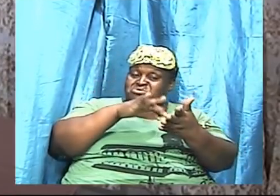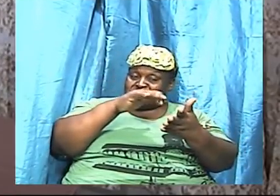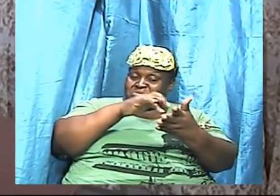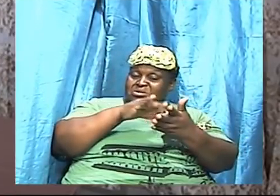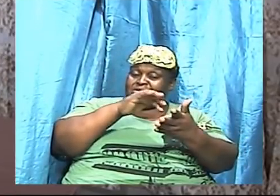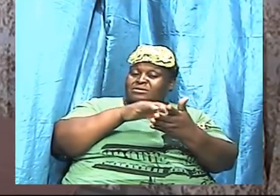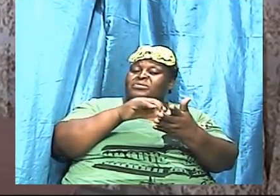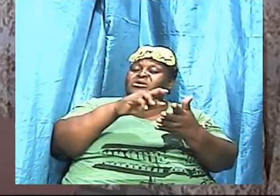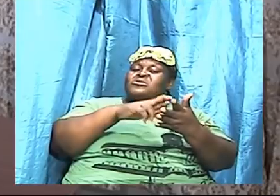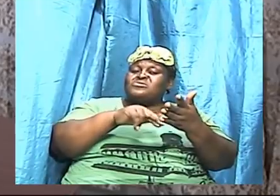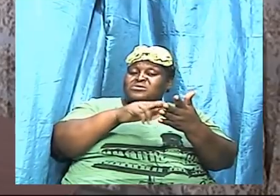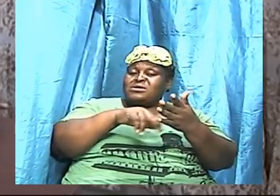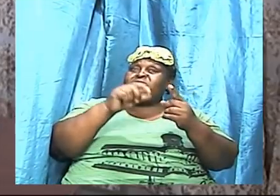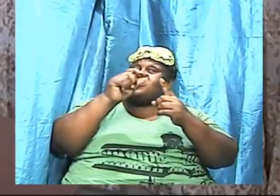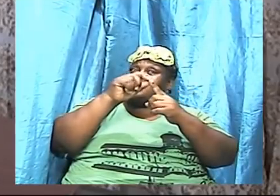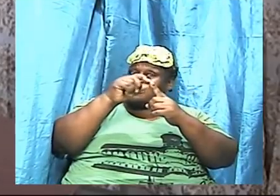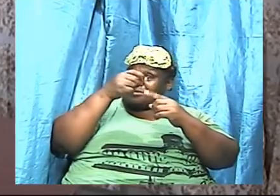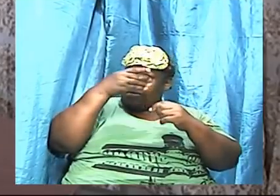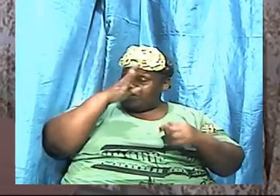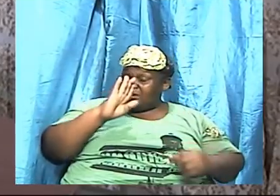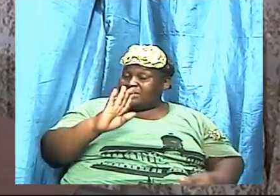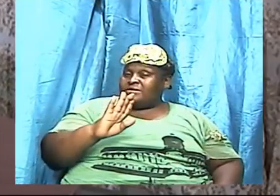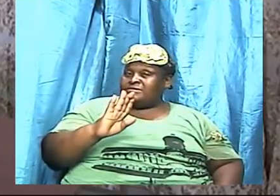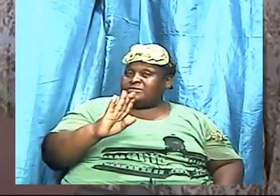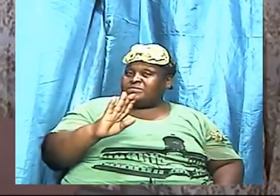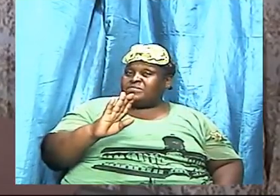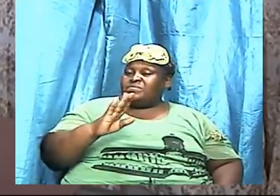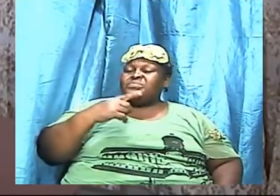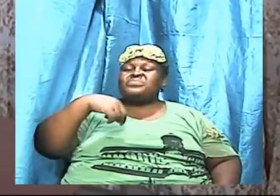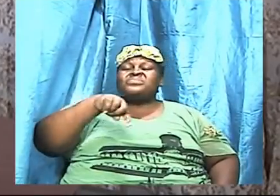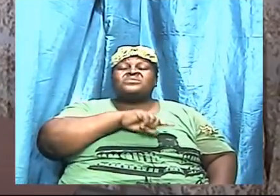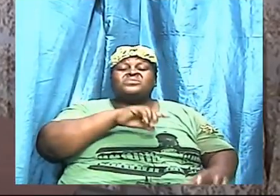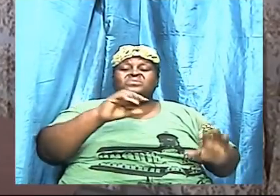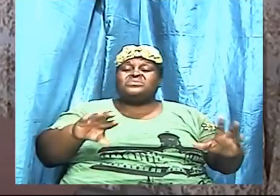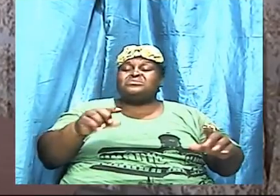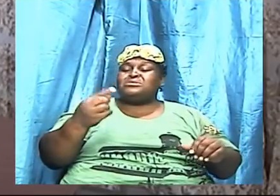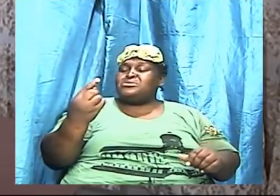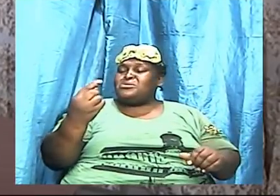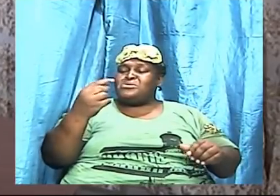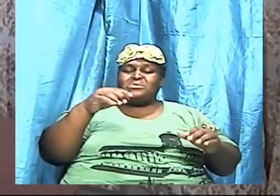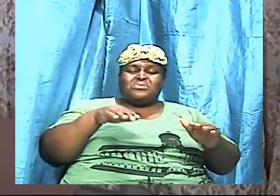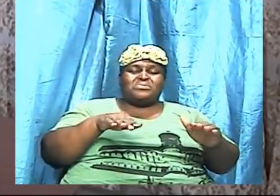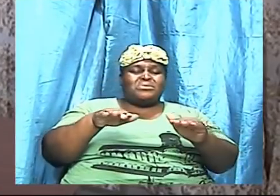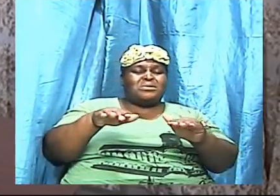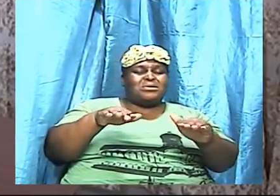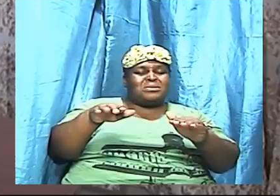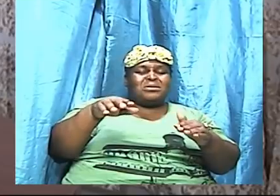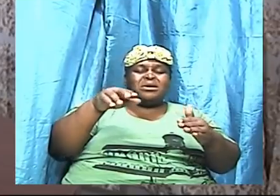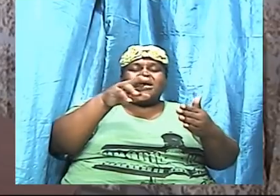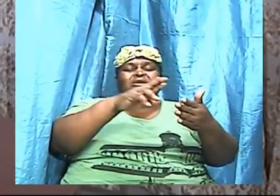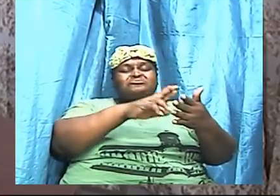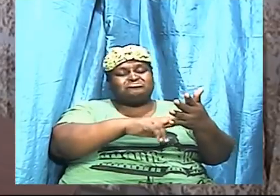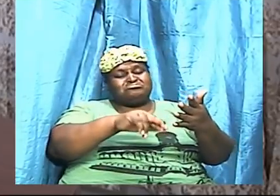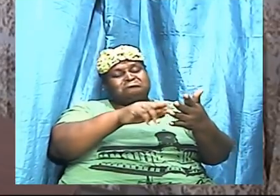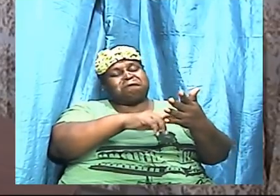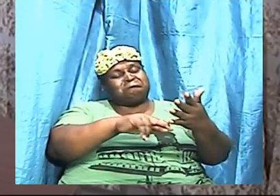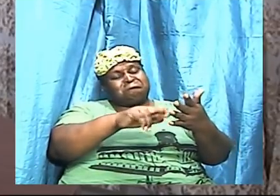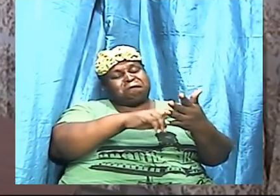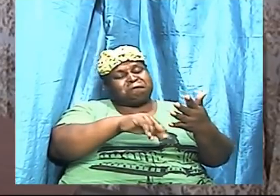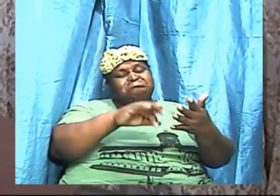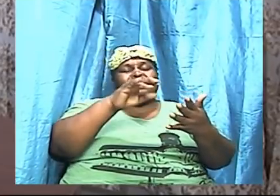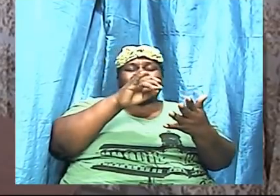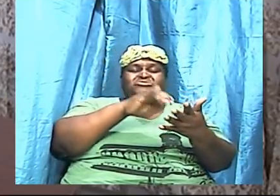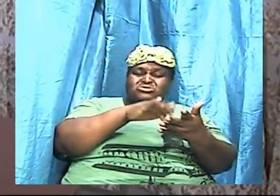into the Word and walking into the Word. We can only walk based on what we know. And